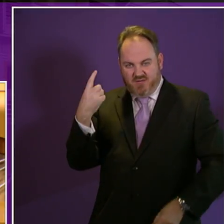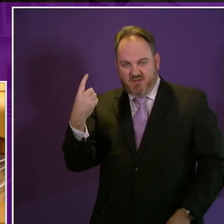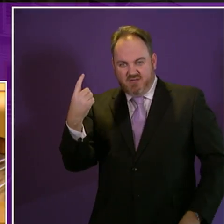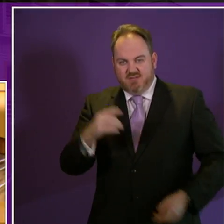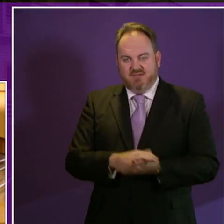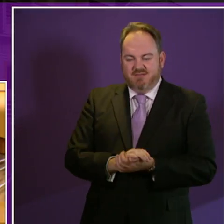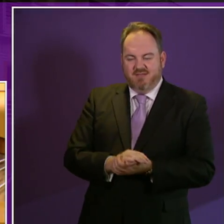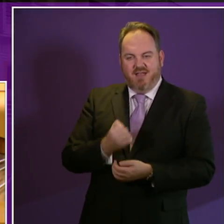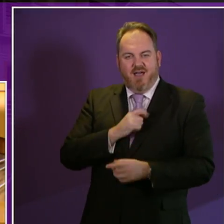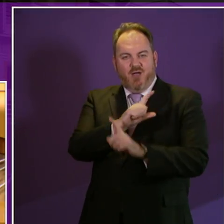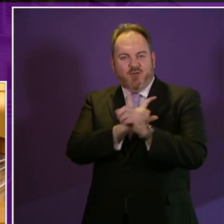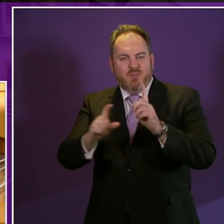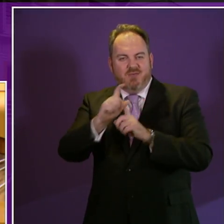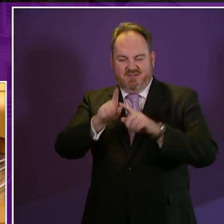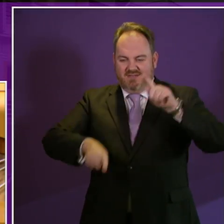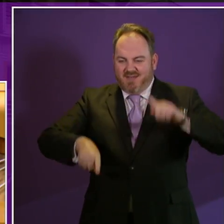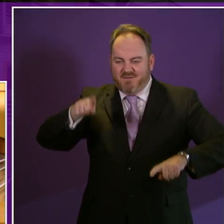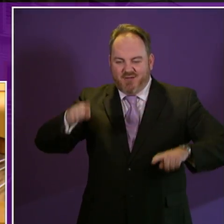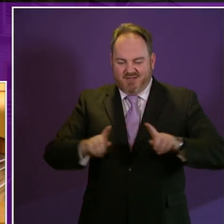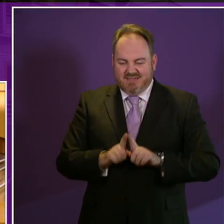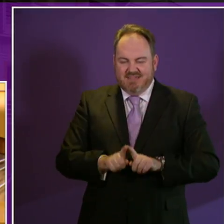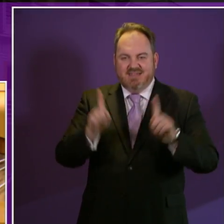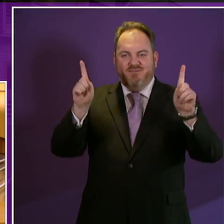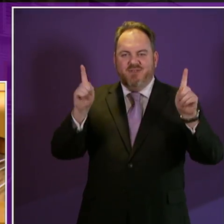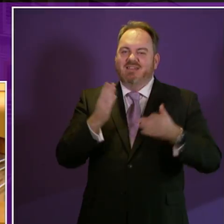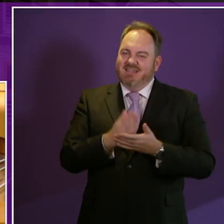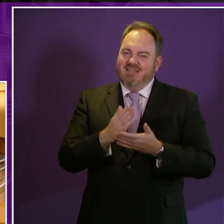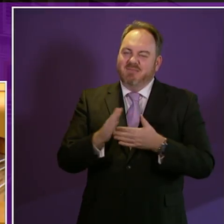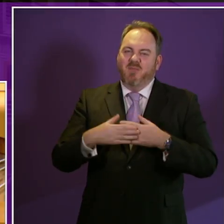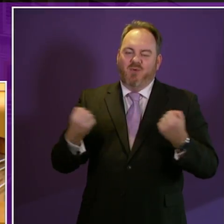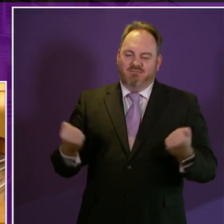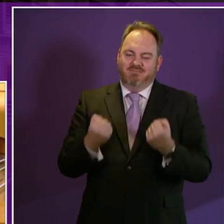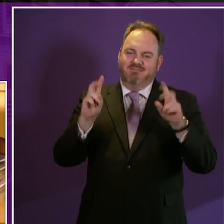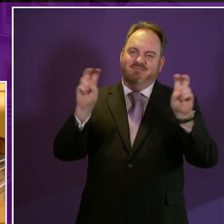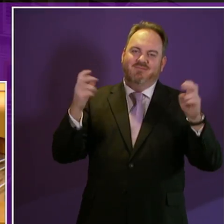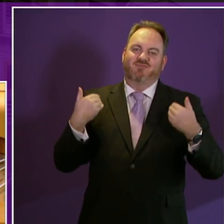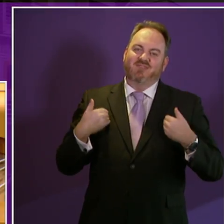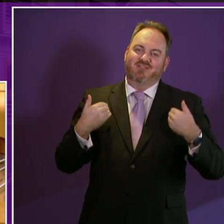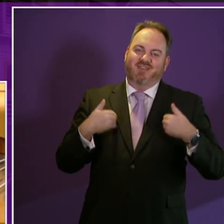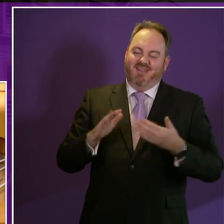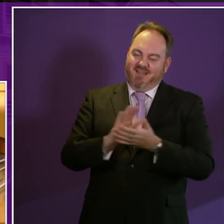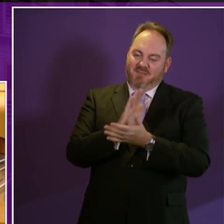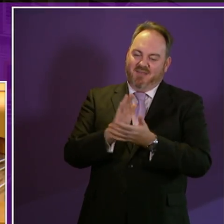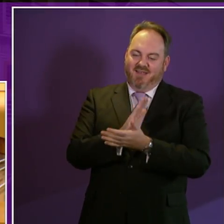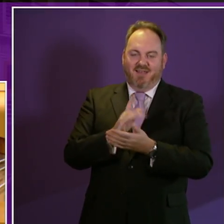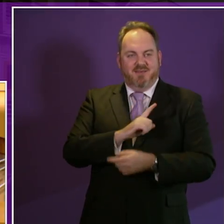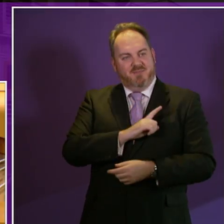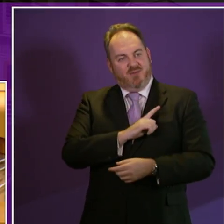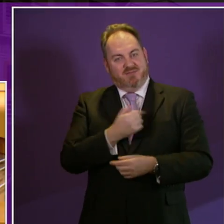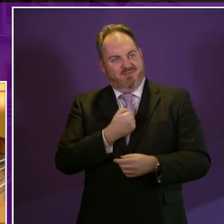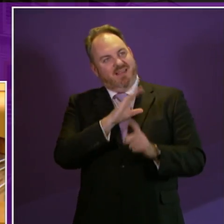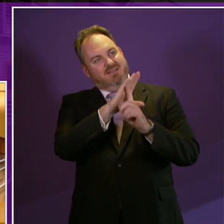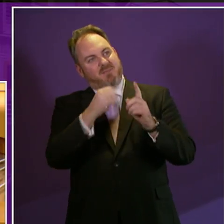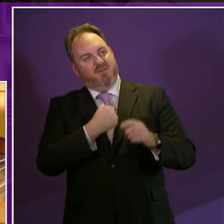all the richer, the happier, and the stronger for including people like my uncle. But real